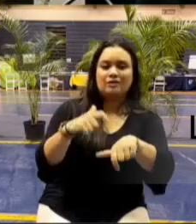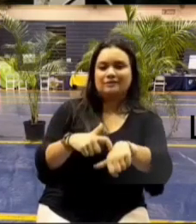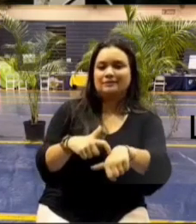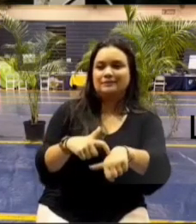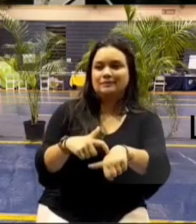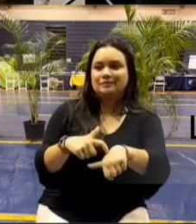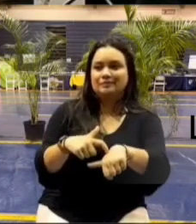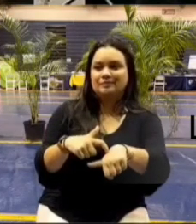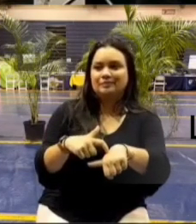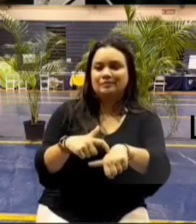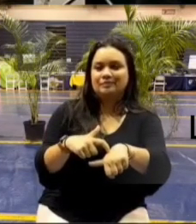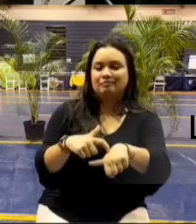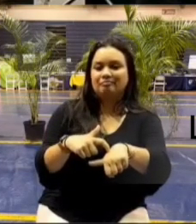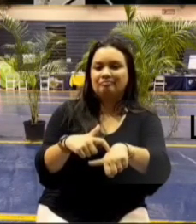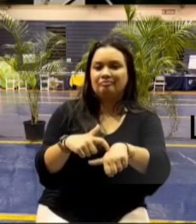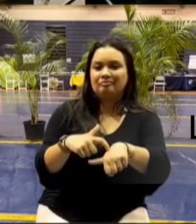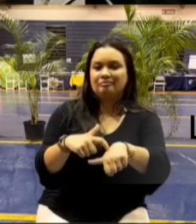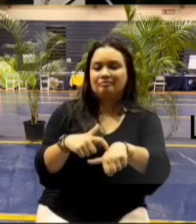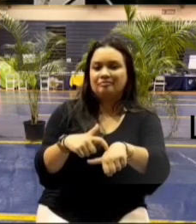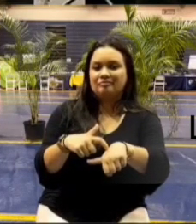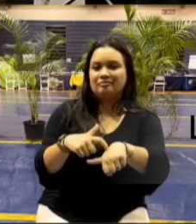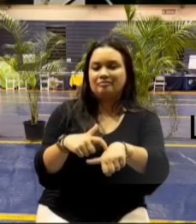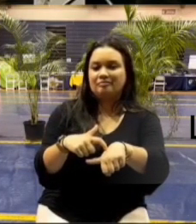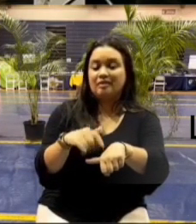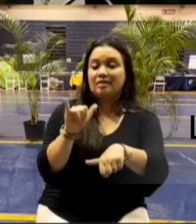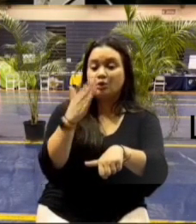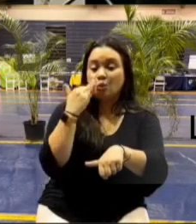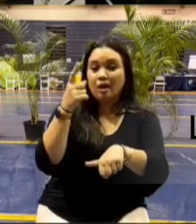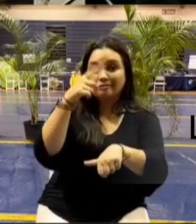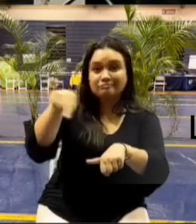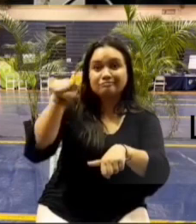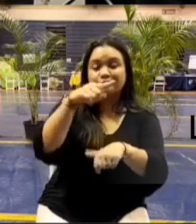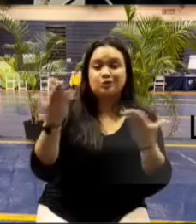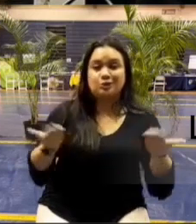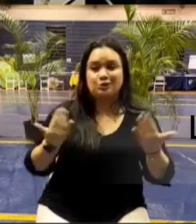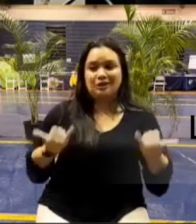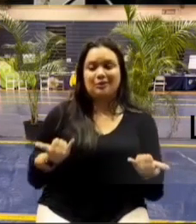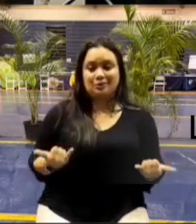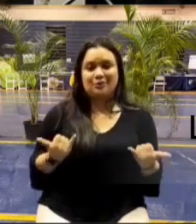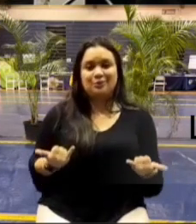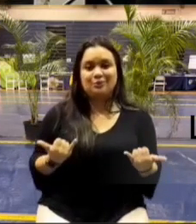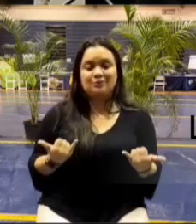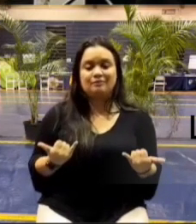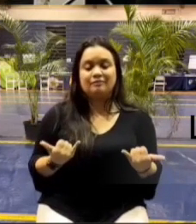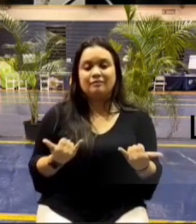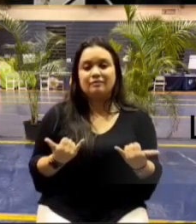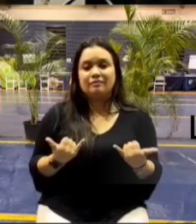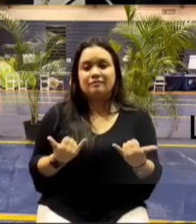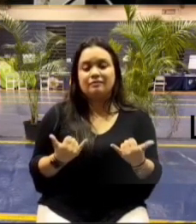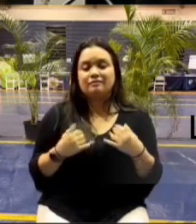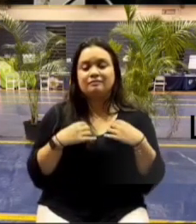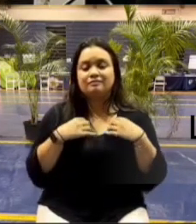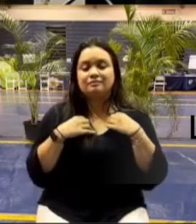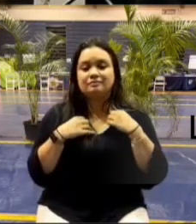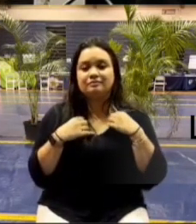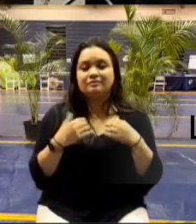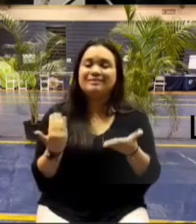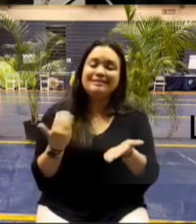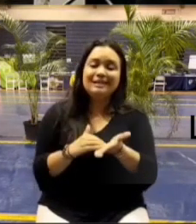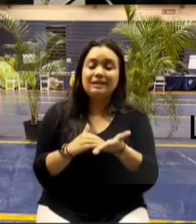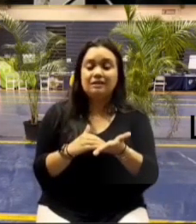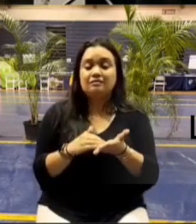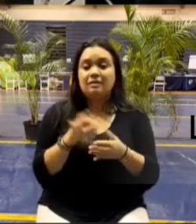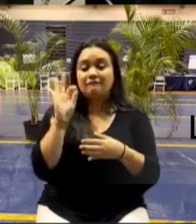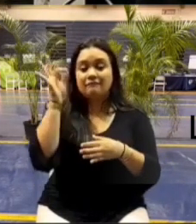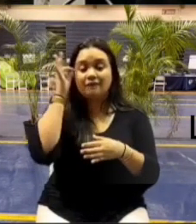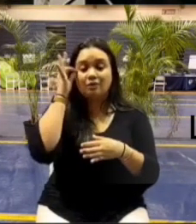because that's why all these folks are here right now um again even the